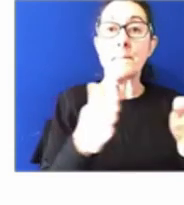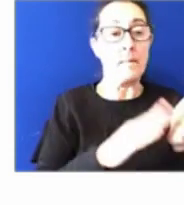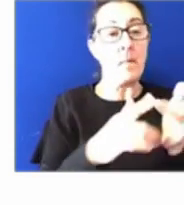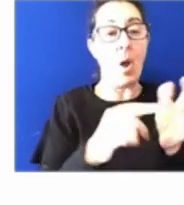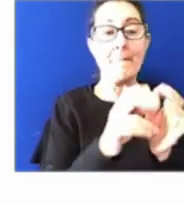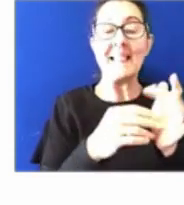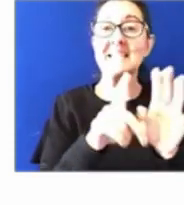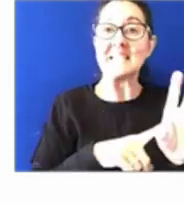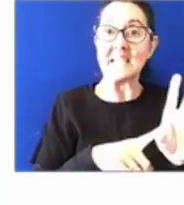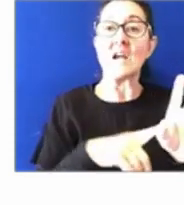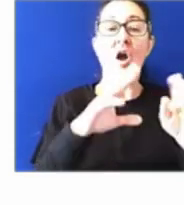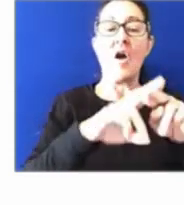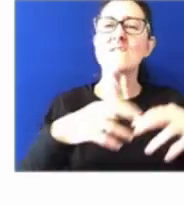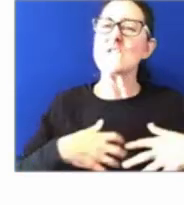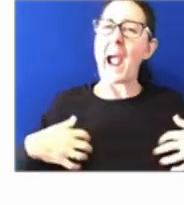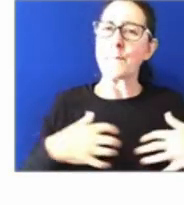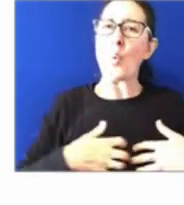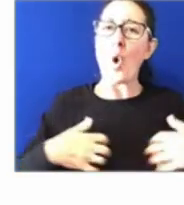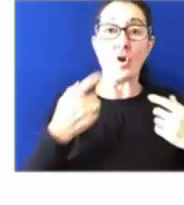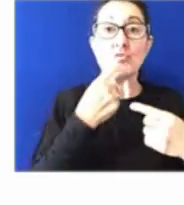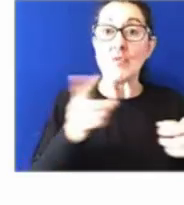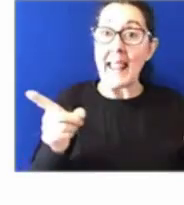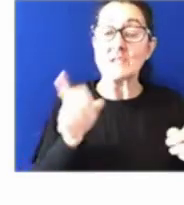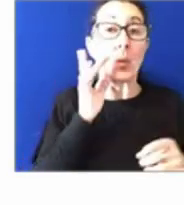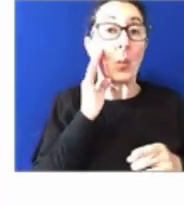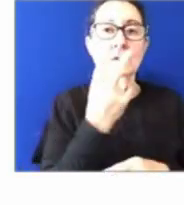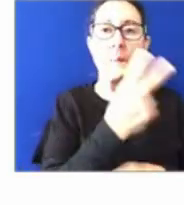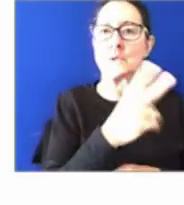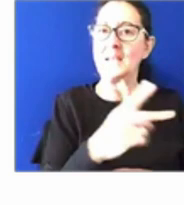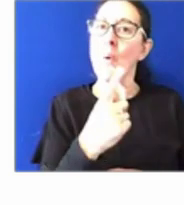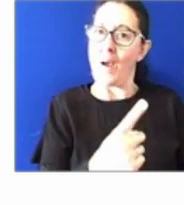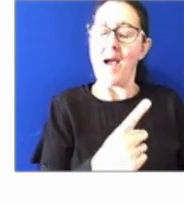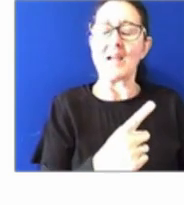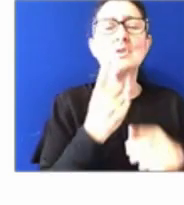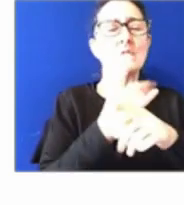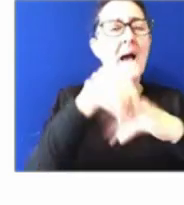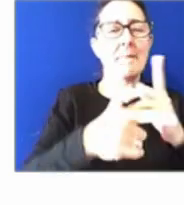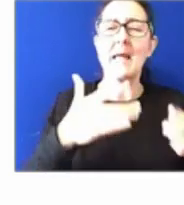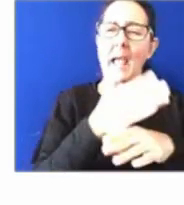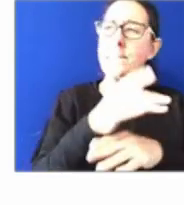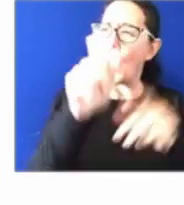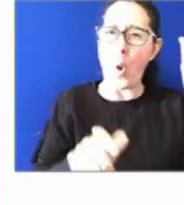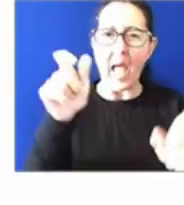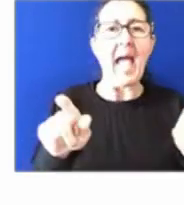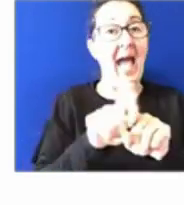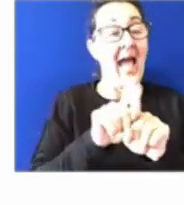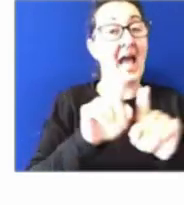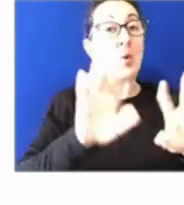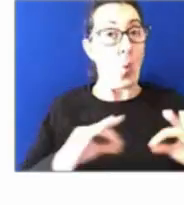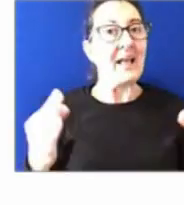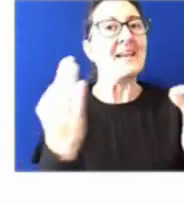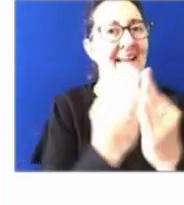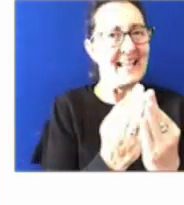And look mobility enhances the capability of employees and organisations. I like to say